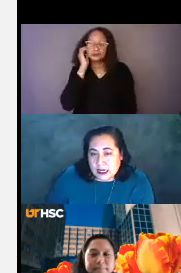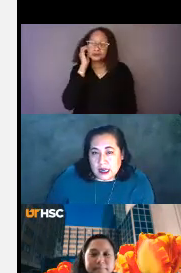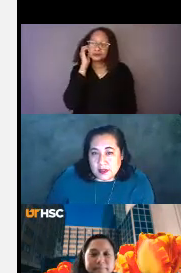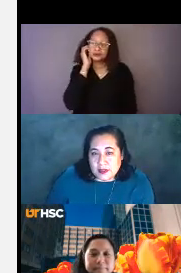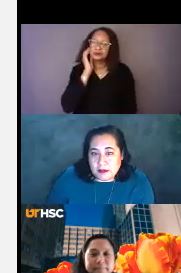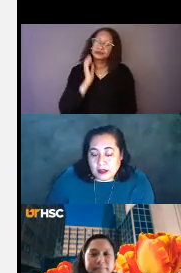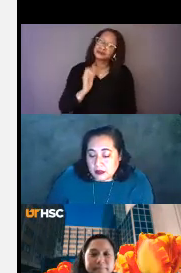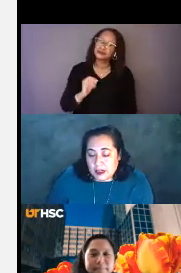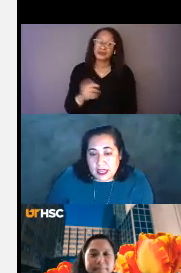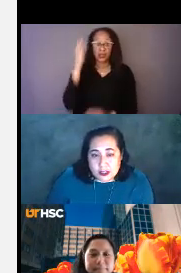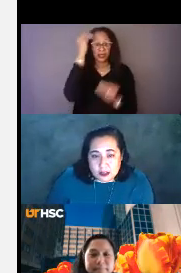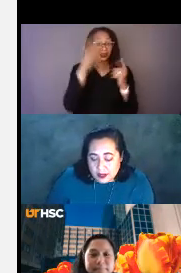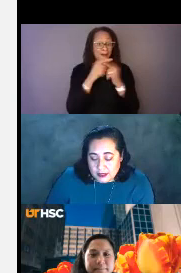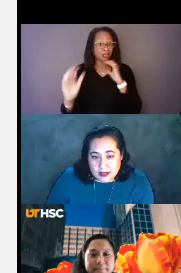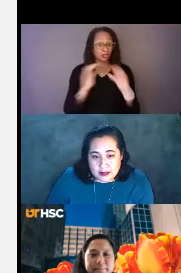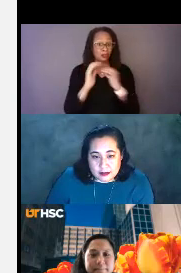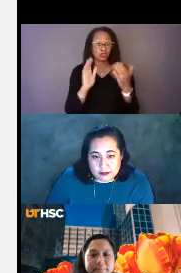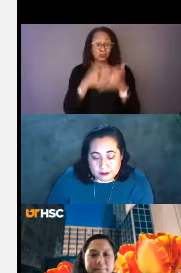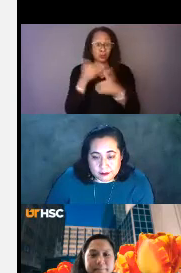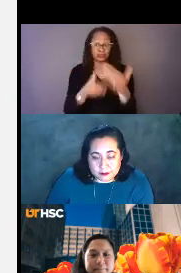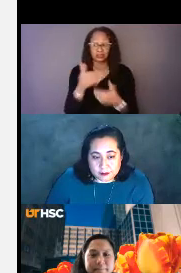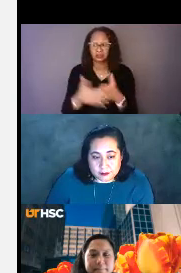Now we think about the communication process.